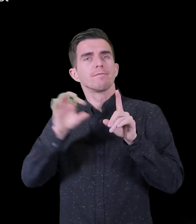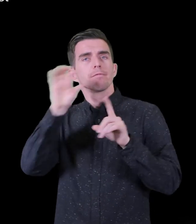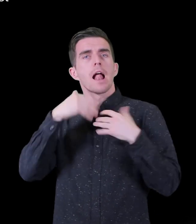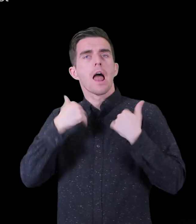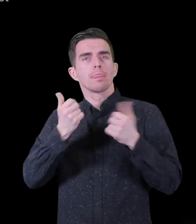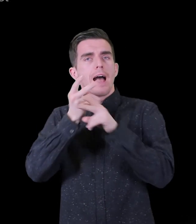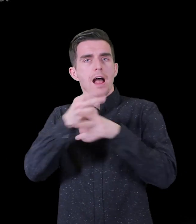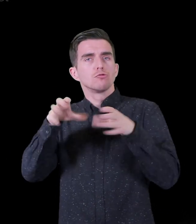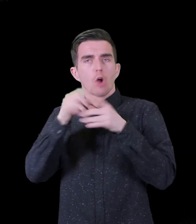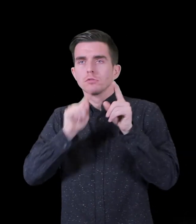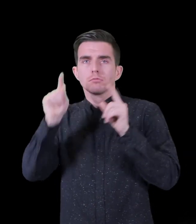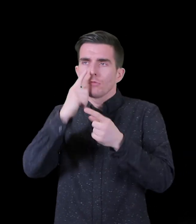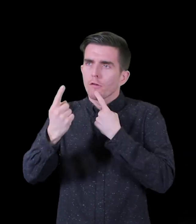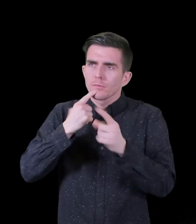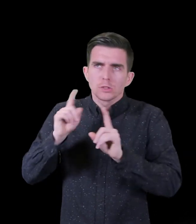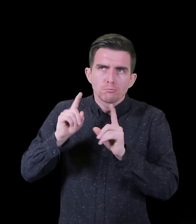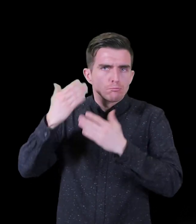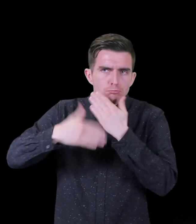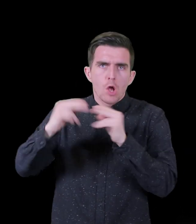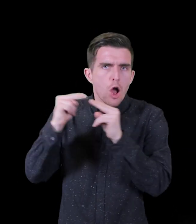Health and Social Care Trust website.